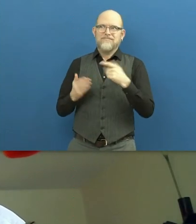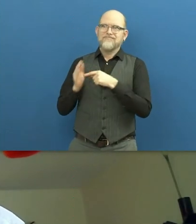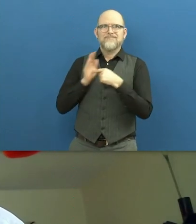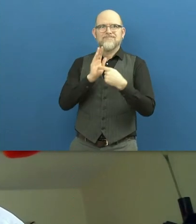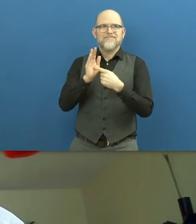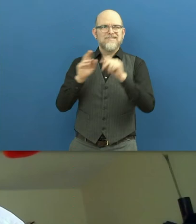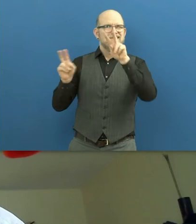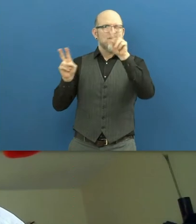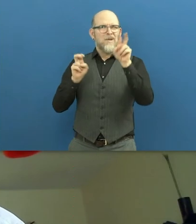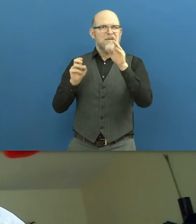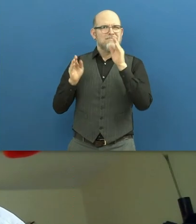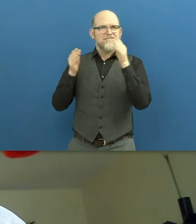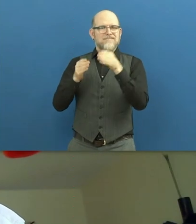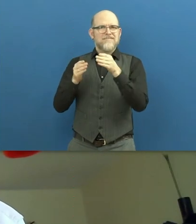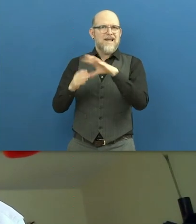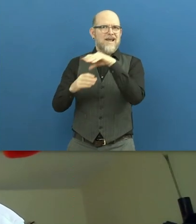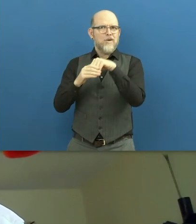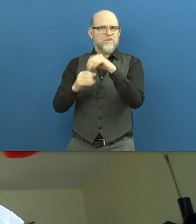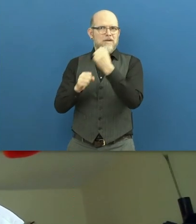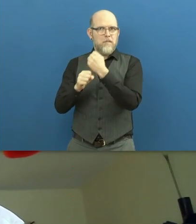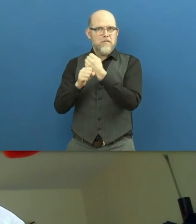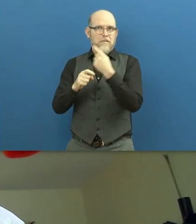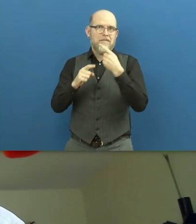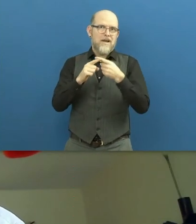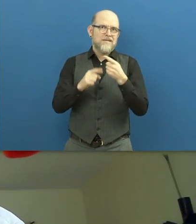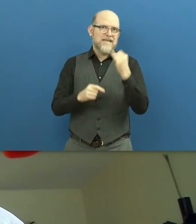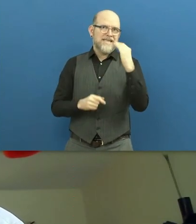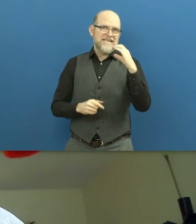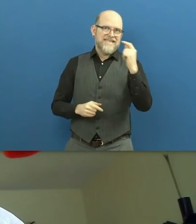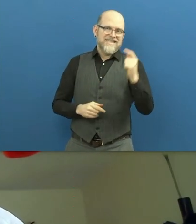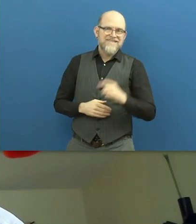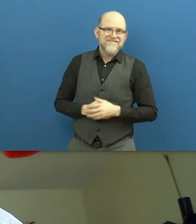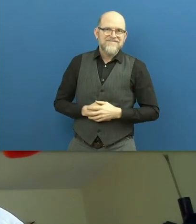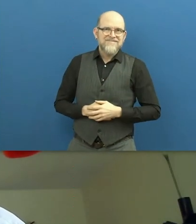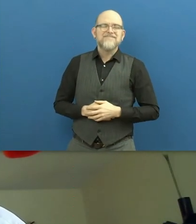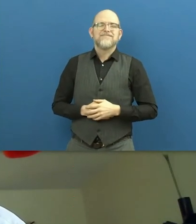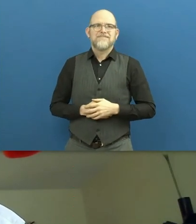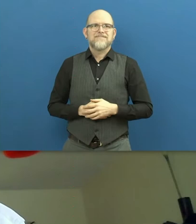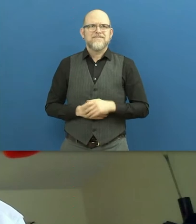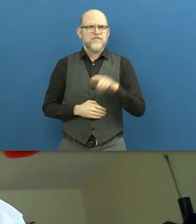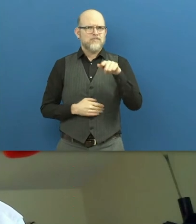to present today on inclusive employment and ICTs.